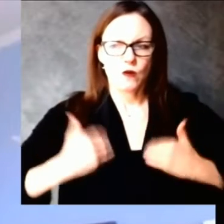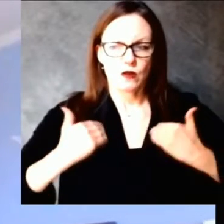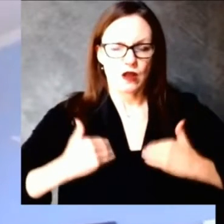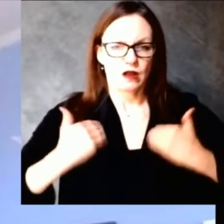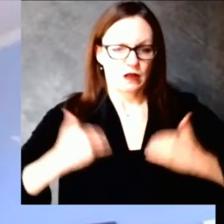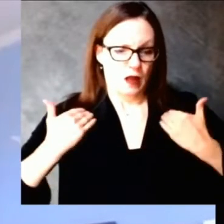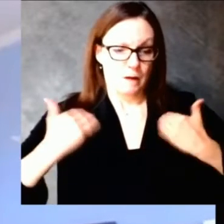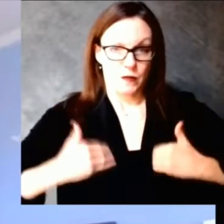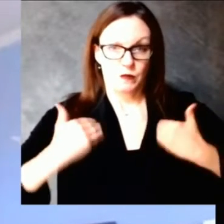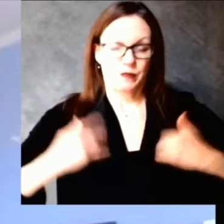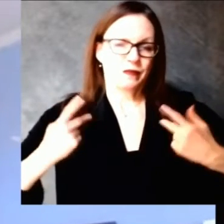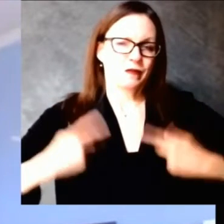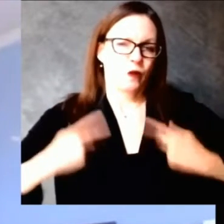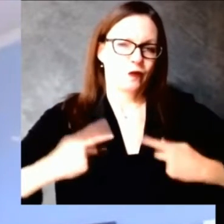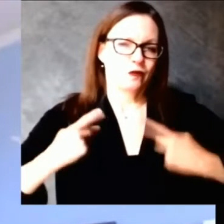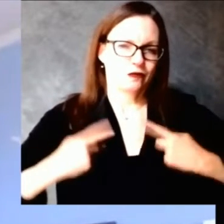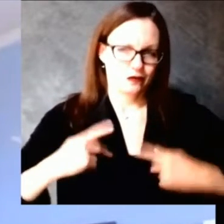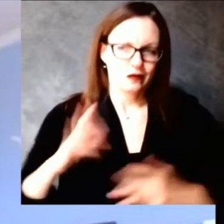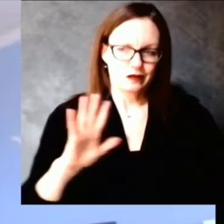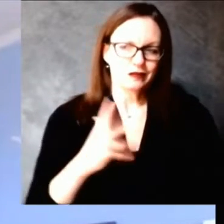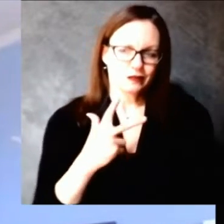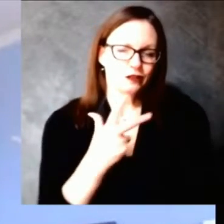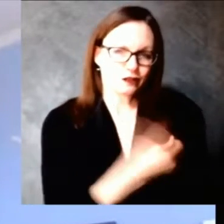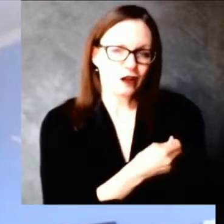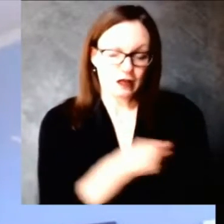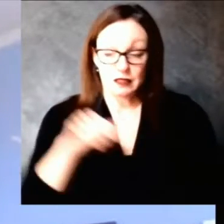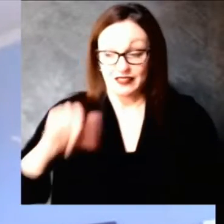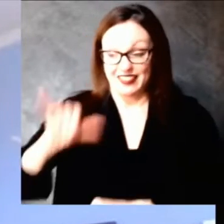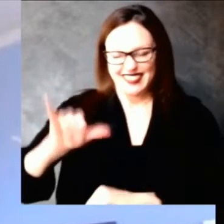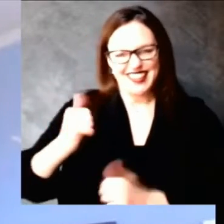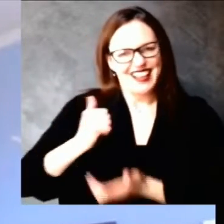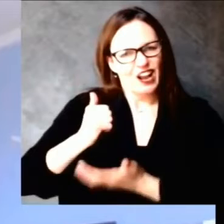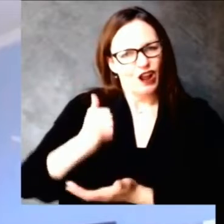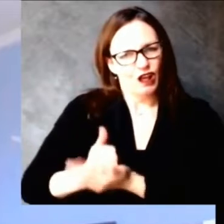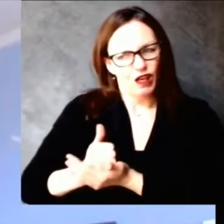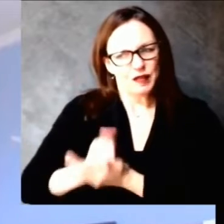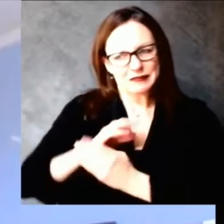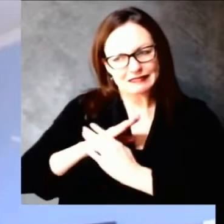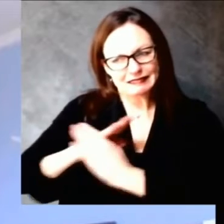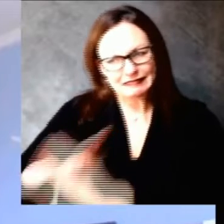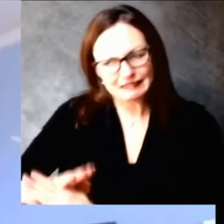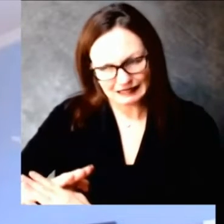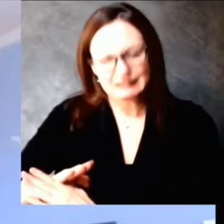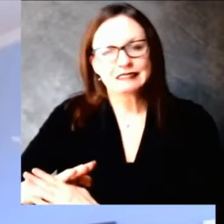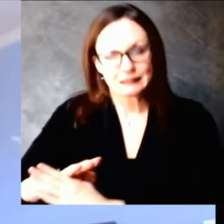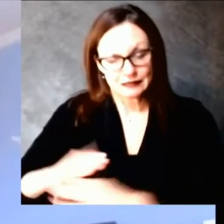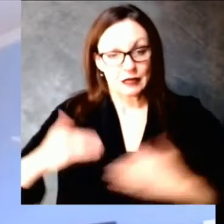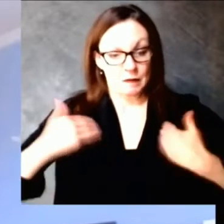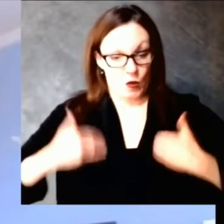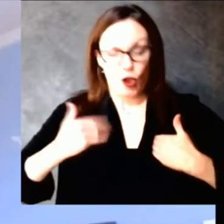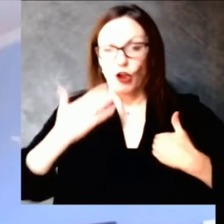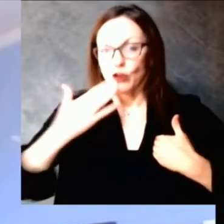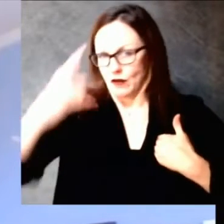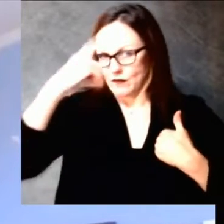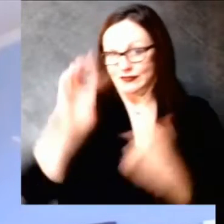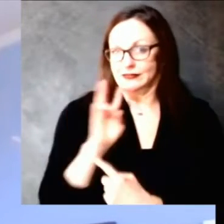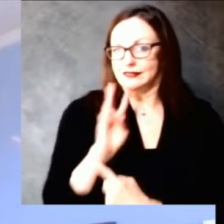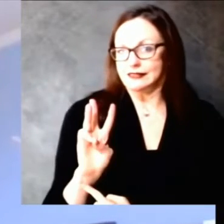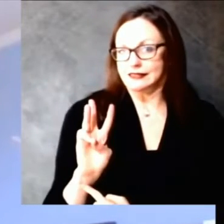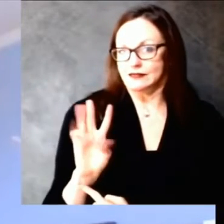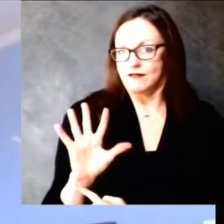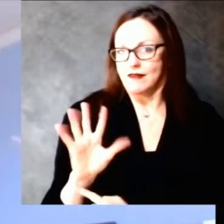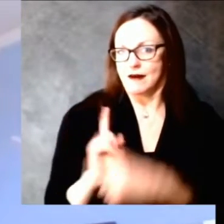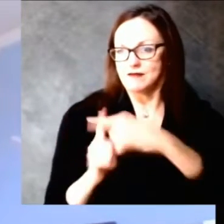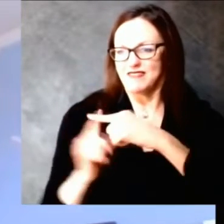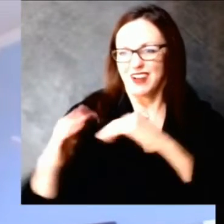infections after respiratory illnesses like flu. And so I would encourage that while folks are waiting for their COVID-19